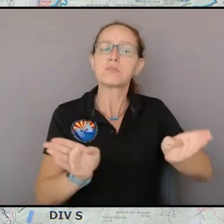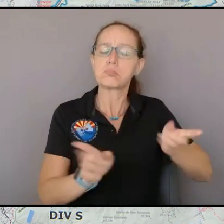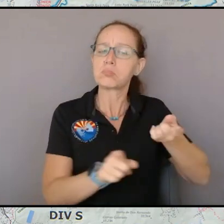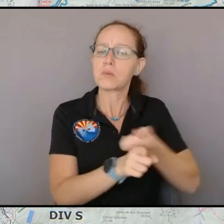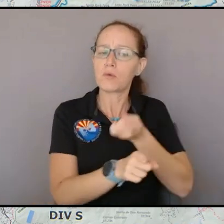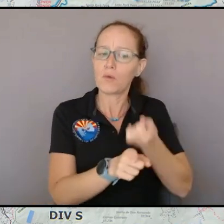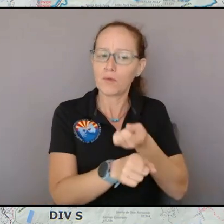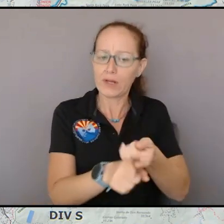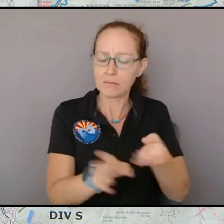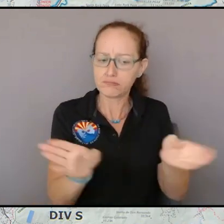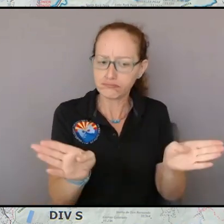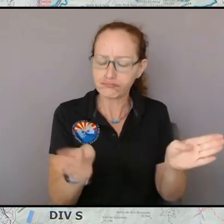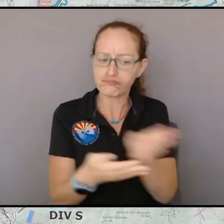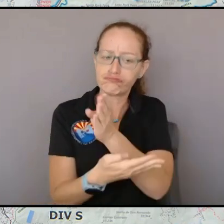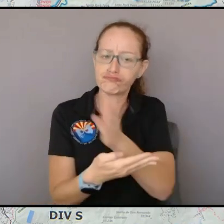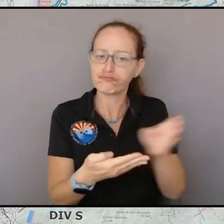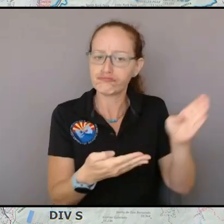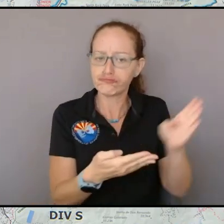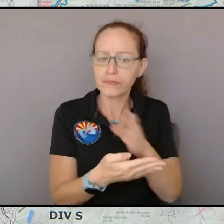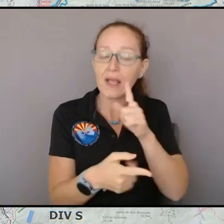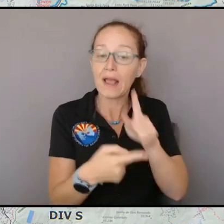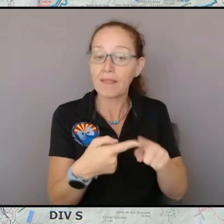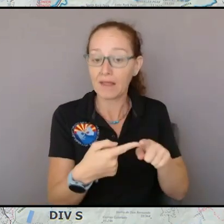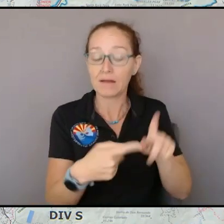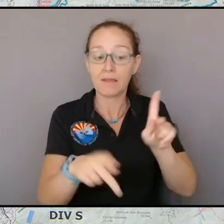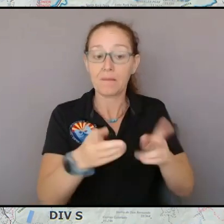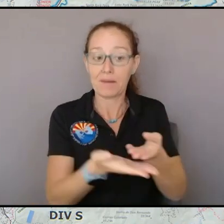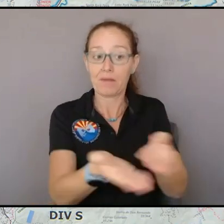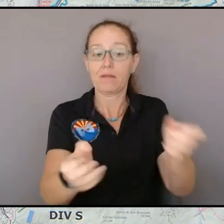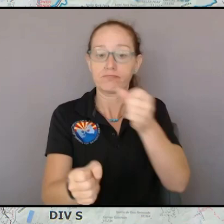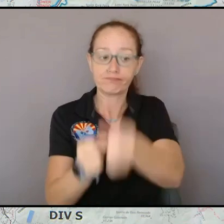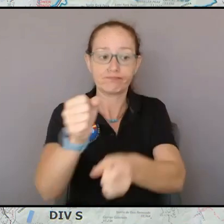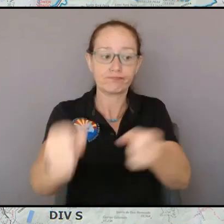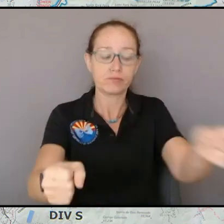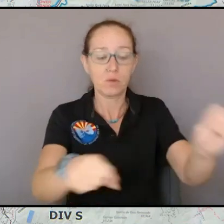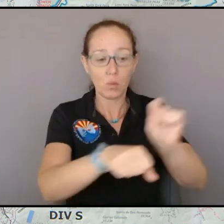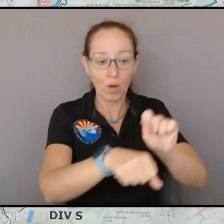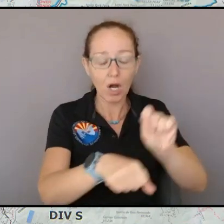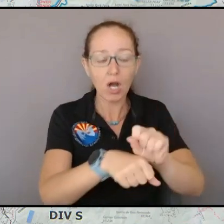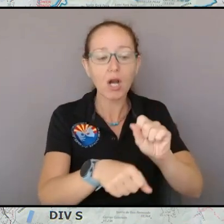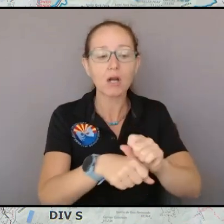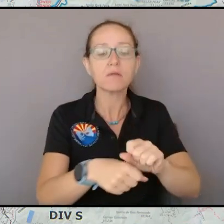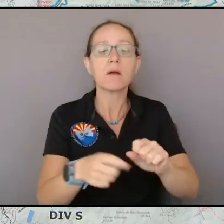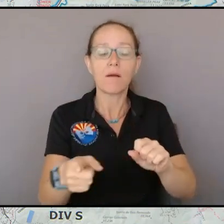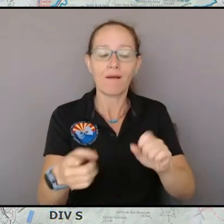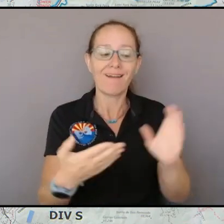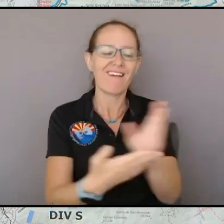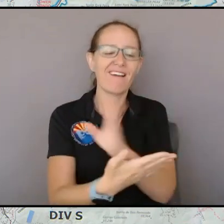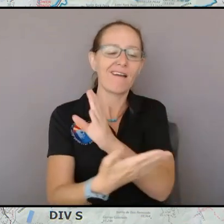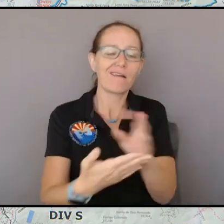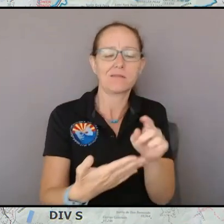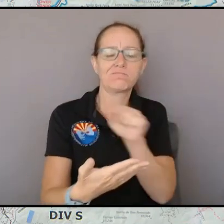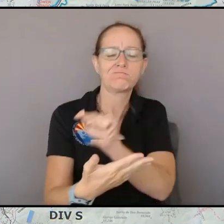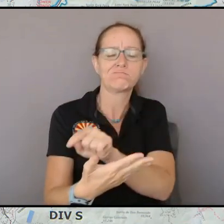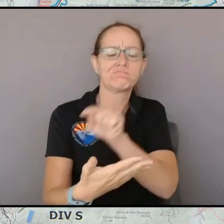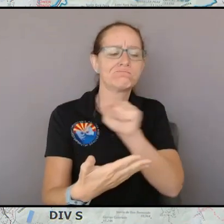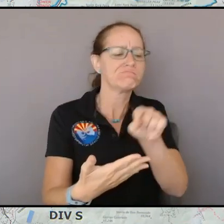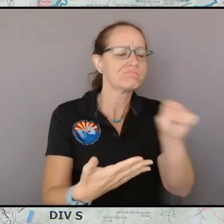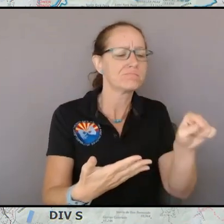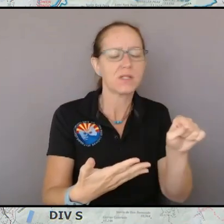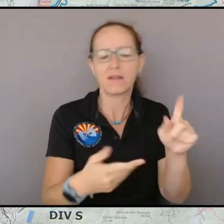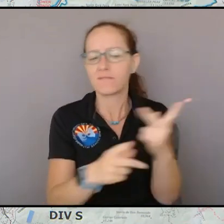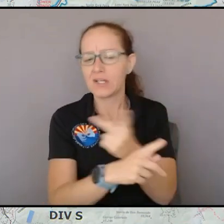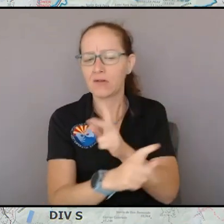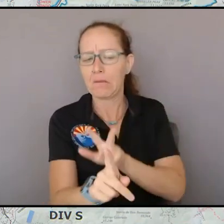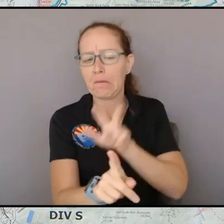allow crews in the field that are doing the work to to execute the intent of the plan and make decisions to take